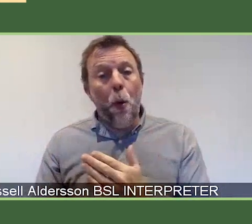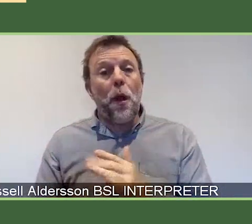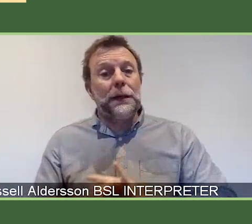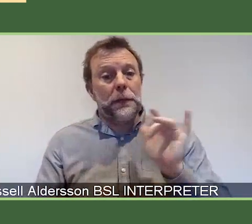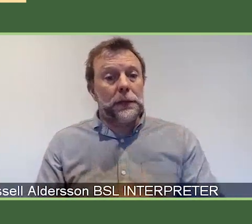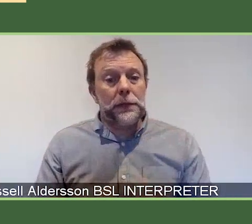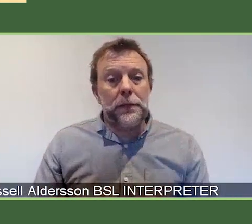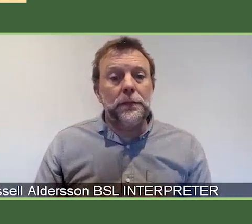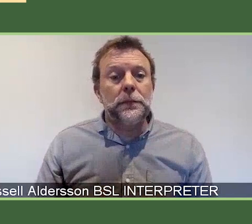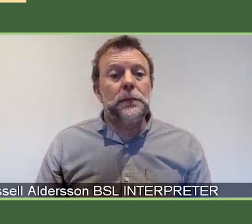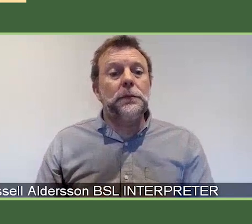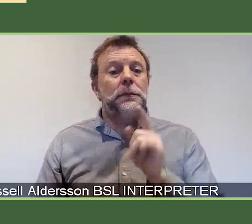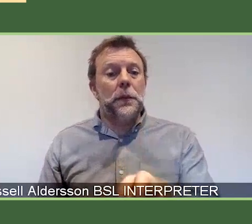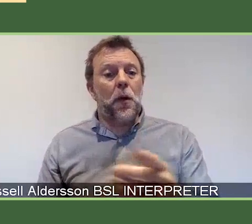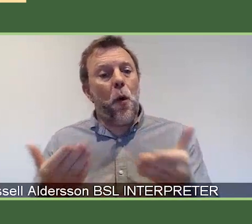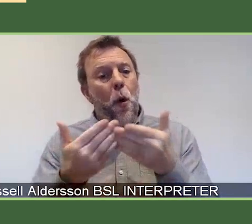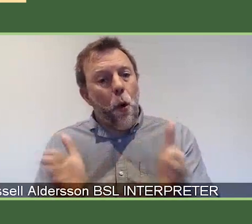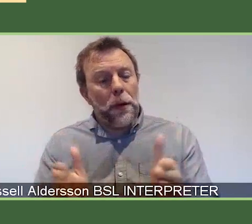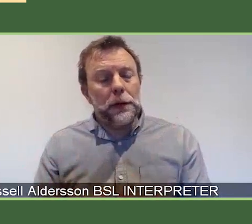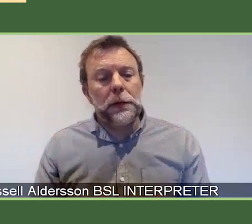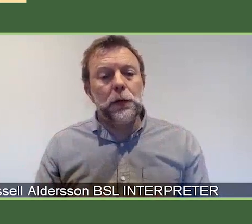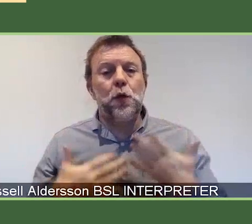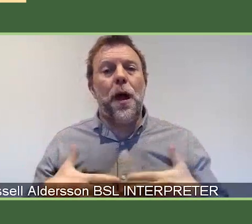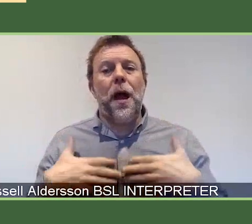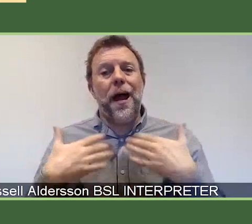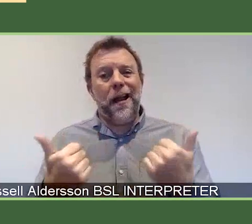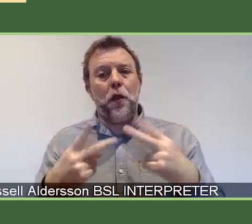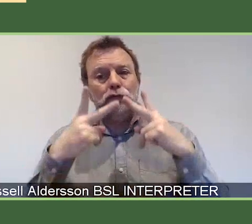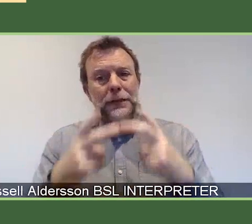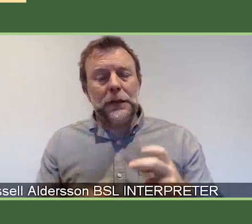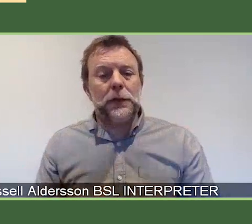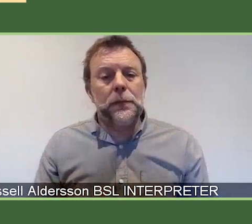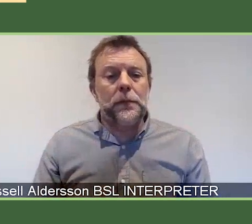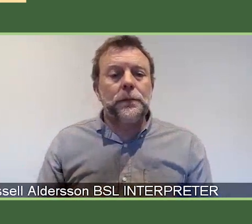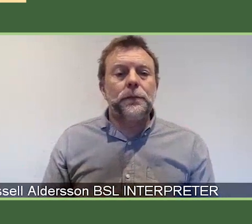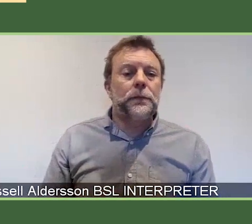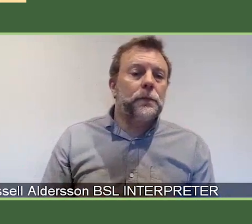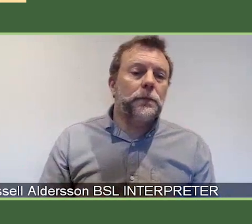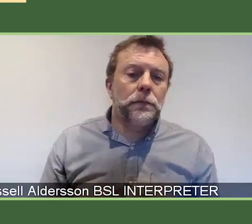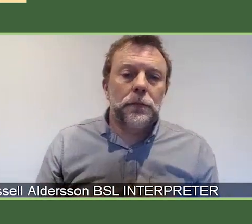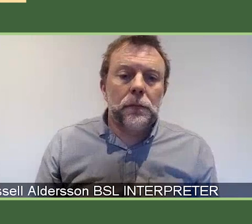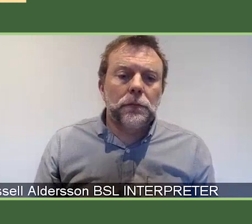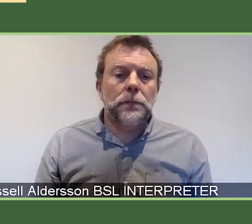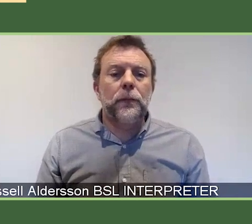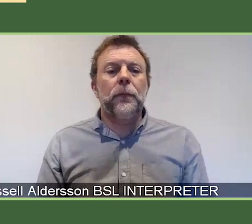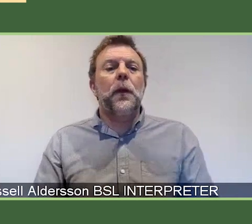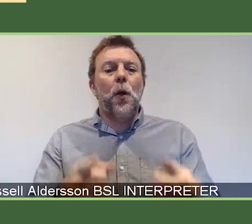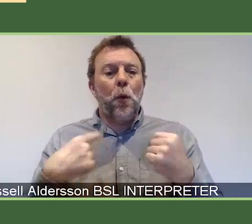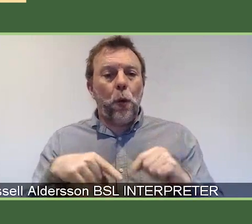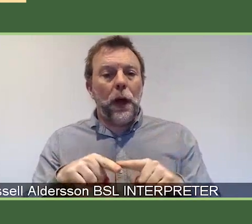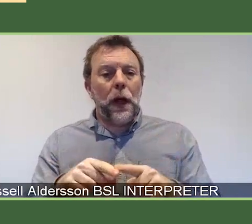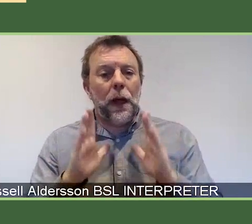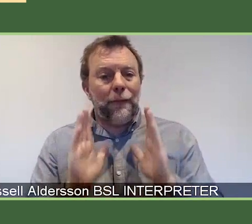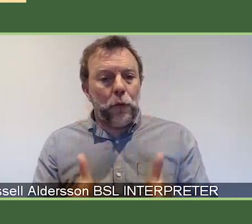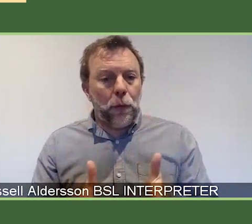And absolutely. We are open to population health research. Absolutely. Where I think we kind of have to be, I guess